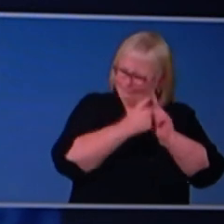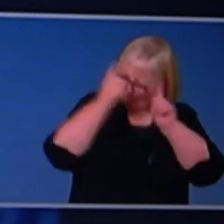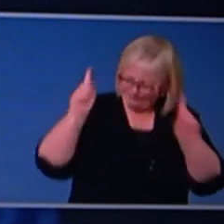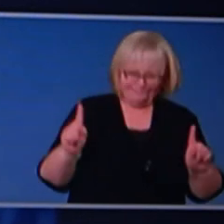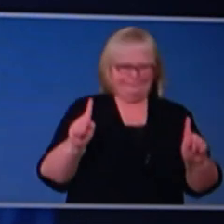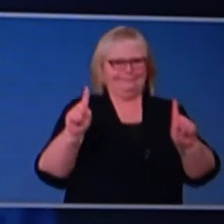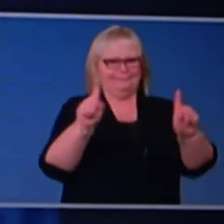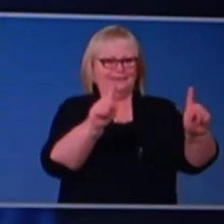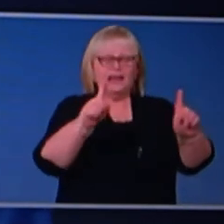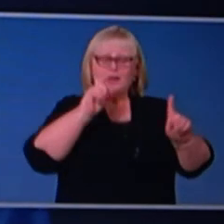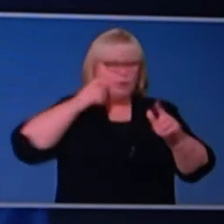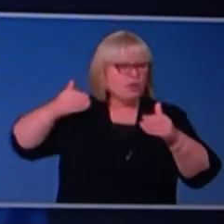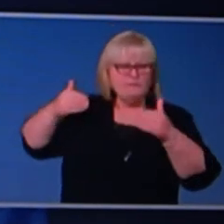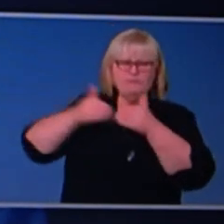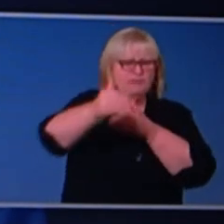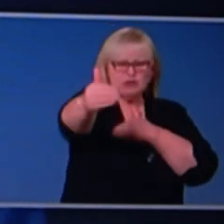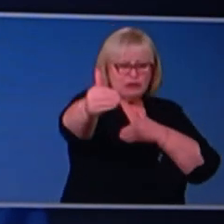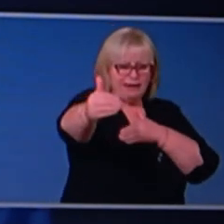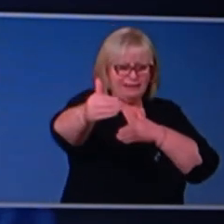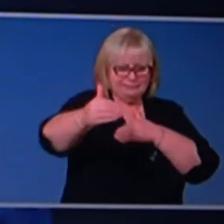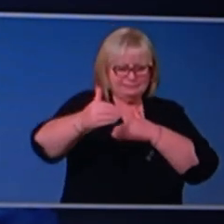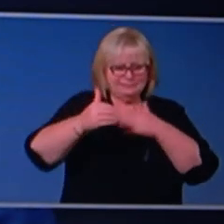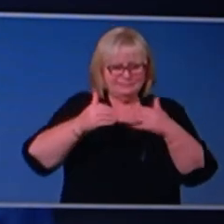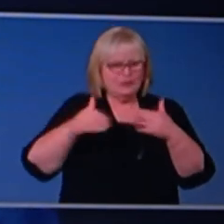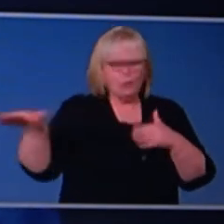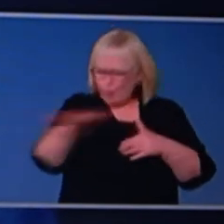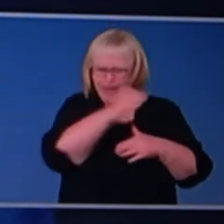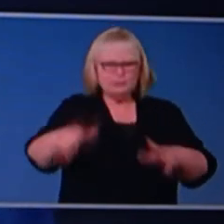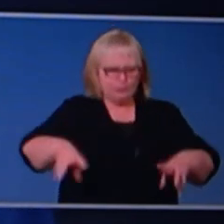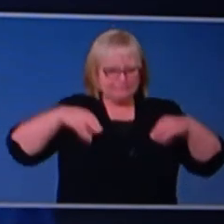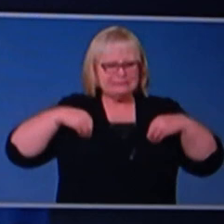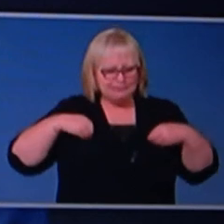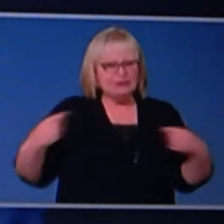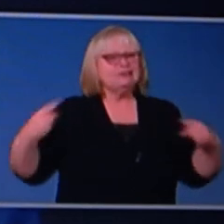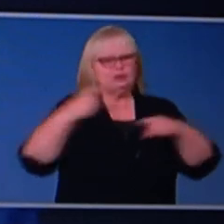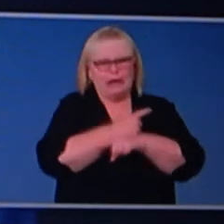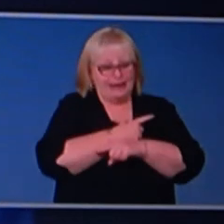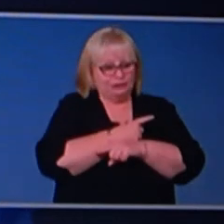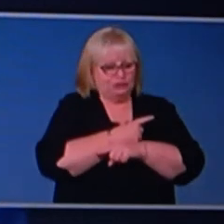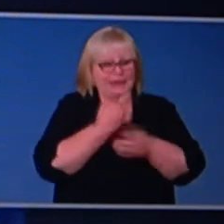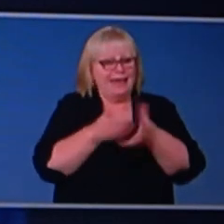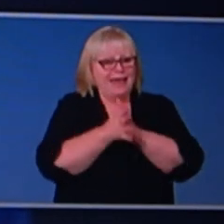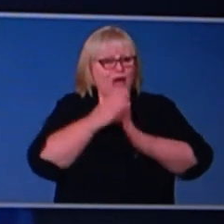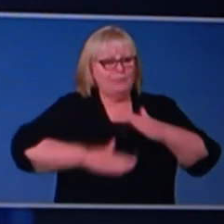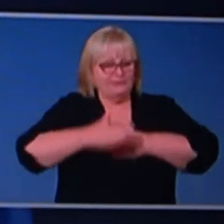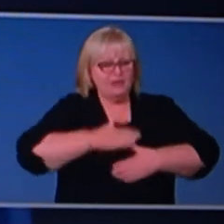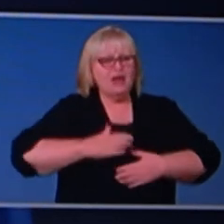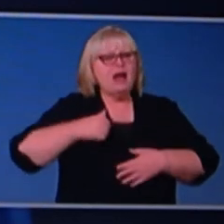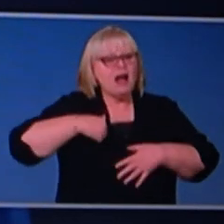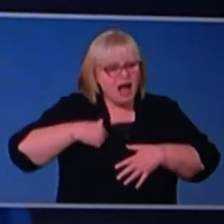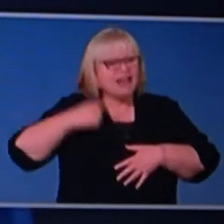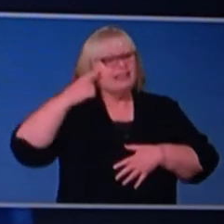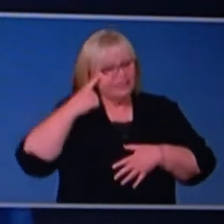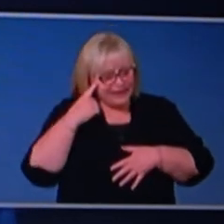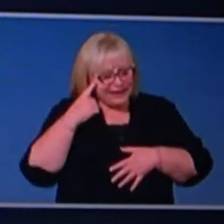adjustment that we all have to make. The other one I always say is that I think we're going to be washing our hands in a